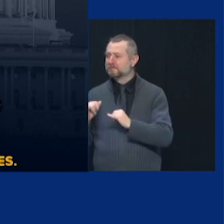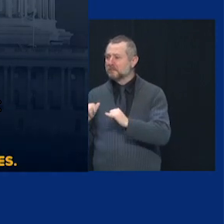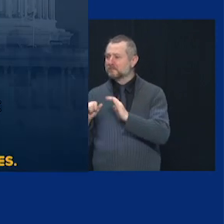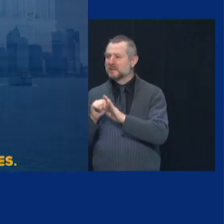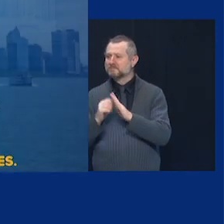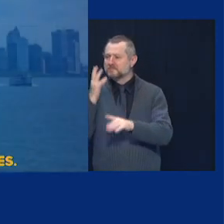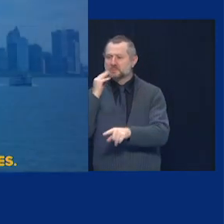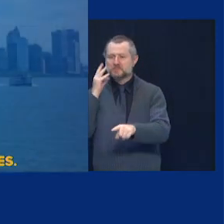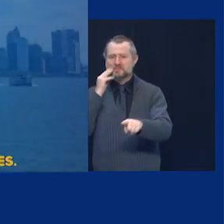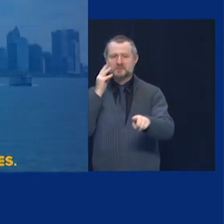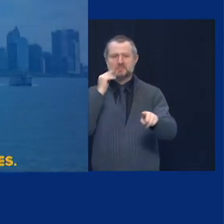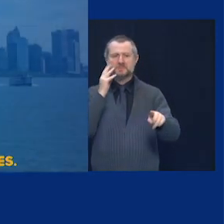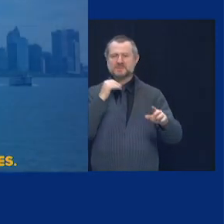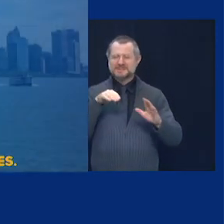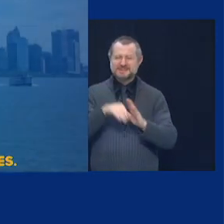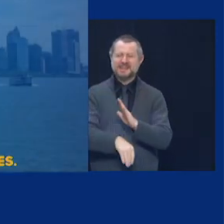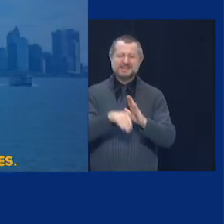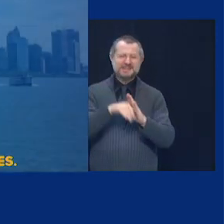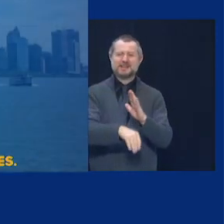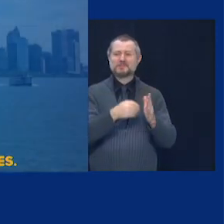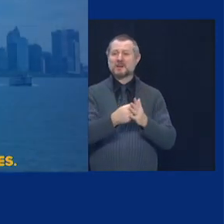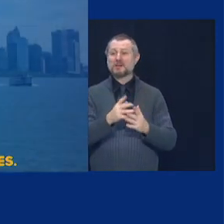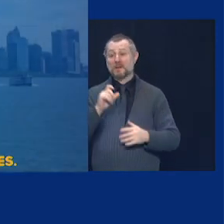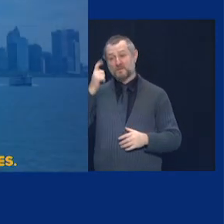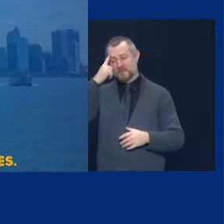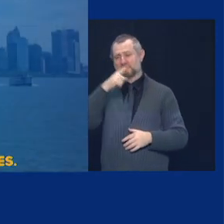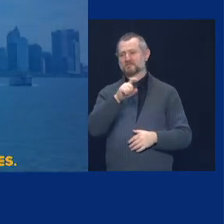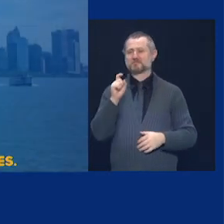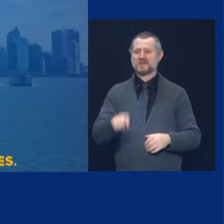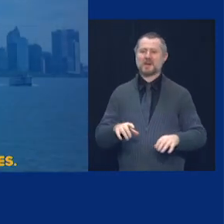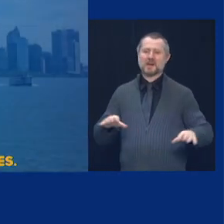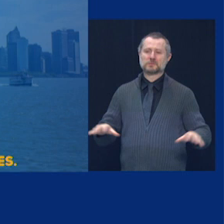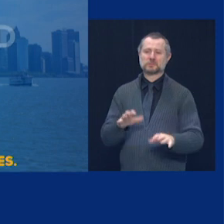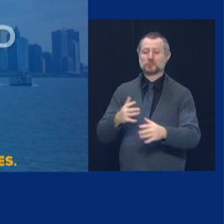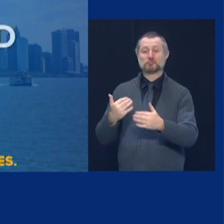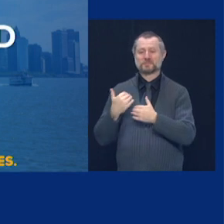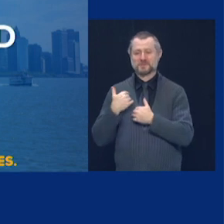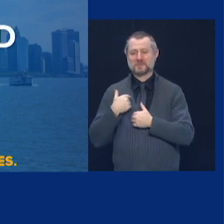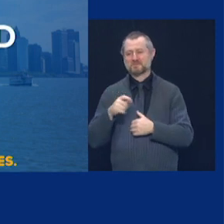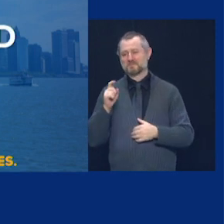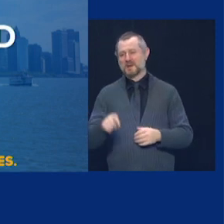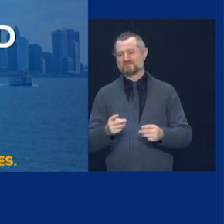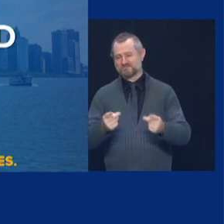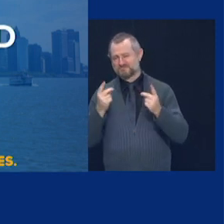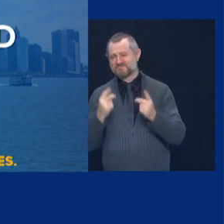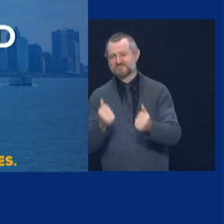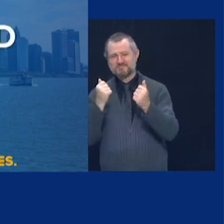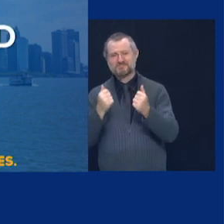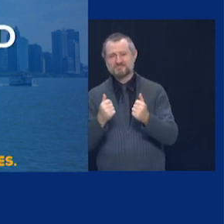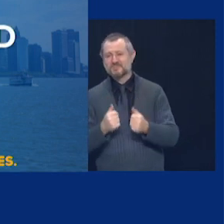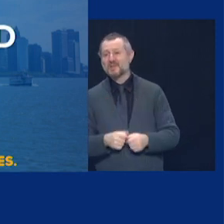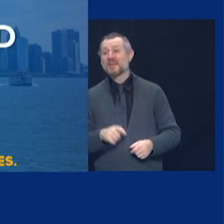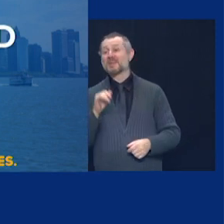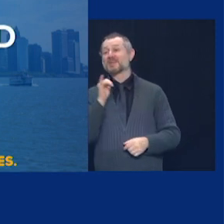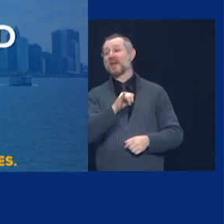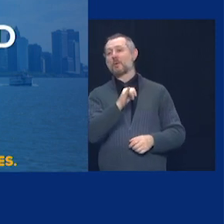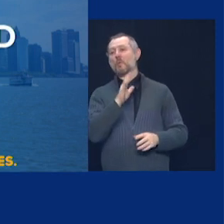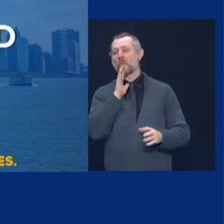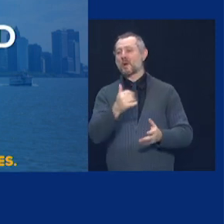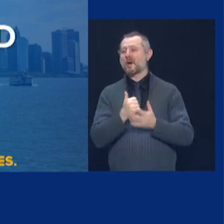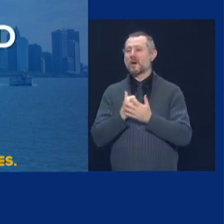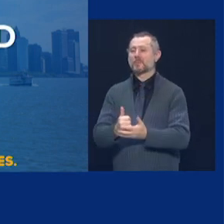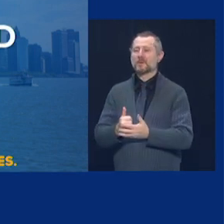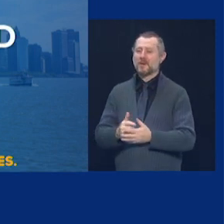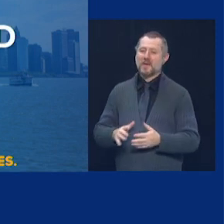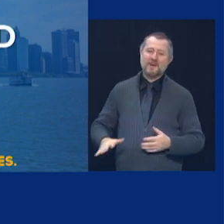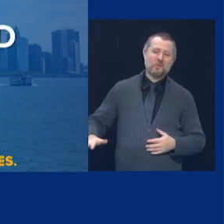They have to act responsibly and they have to act quickly. And that's in the best interest of everyone. I'm pleased